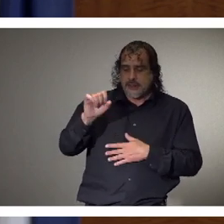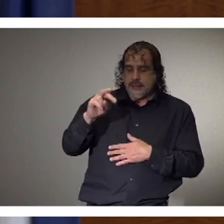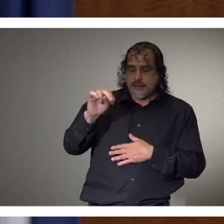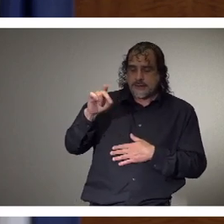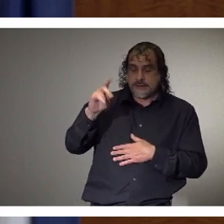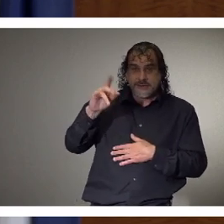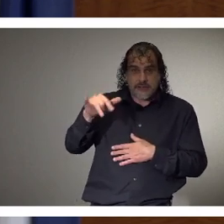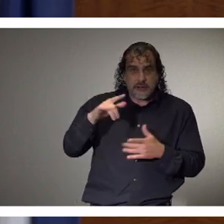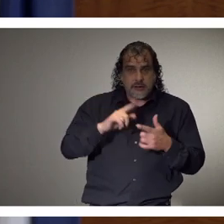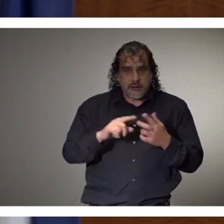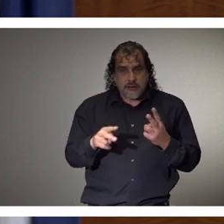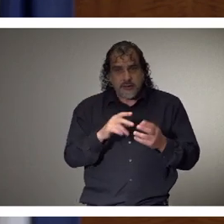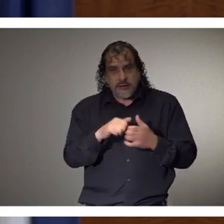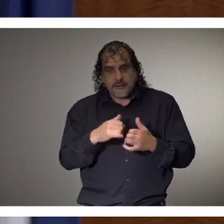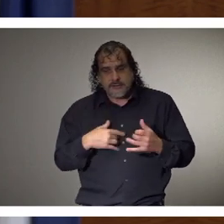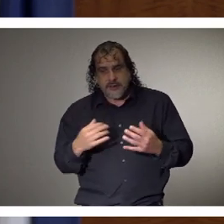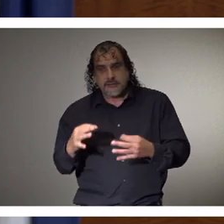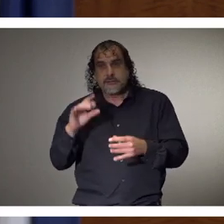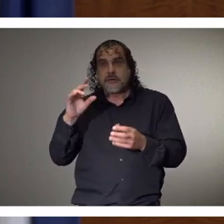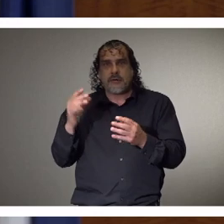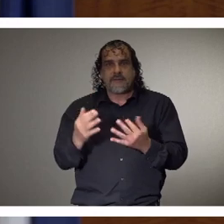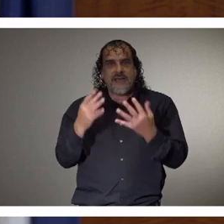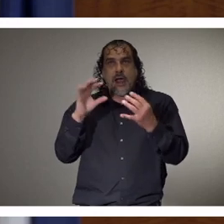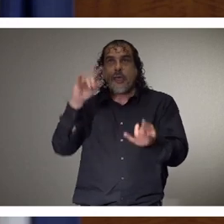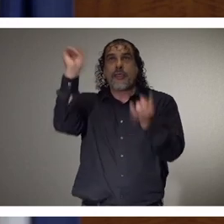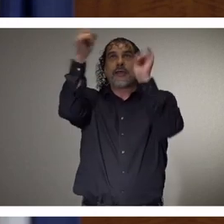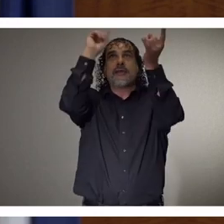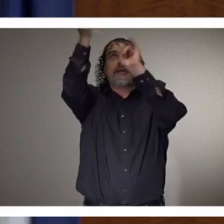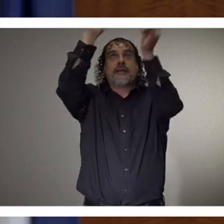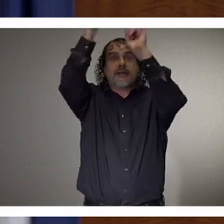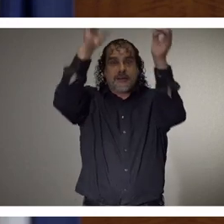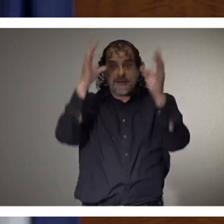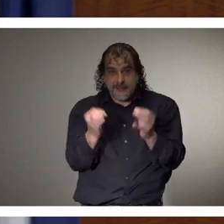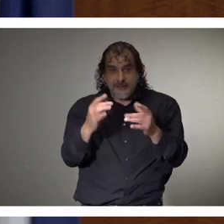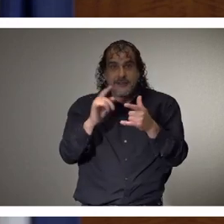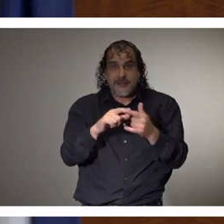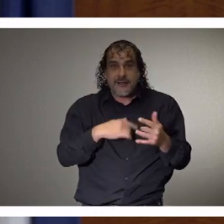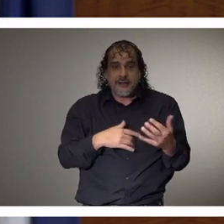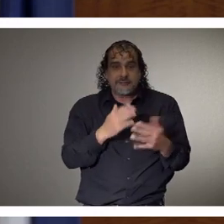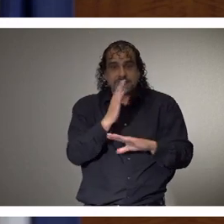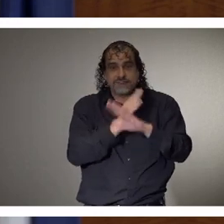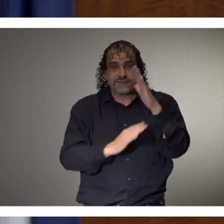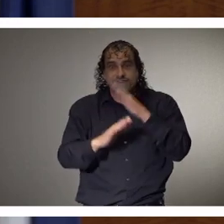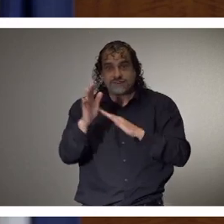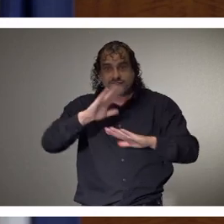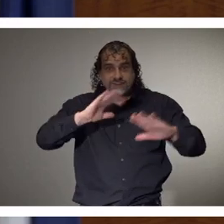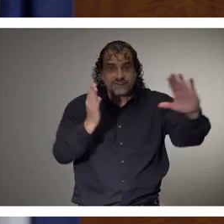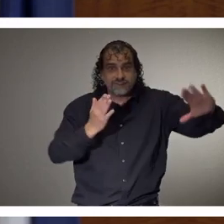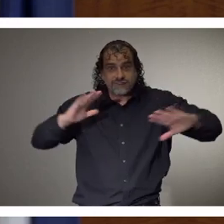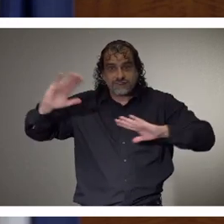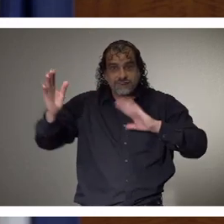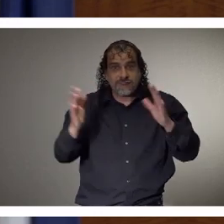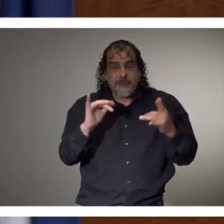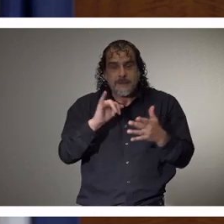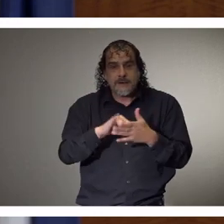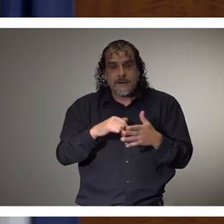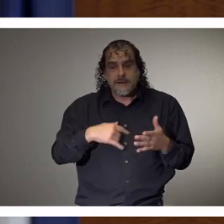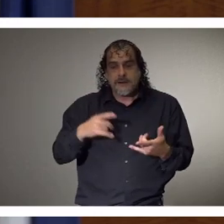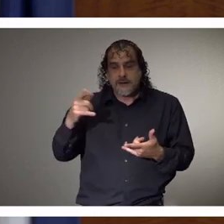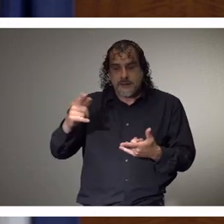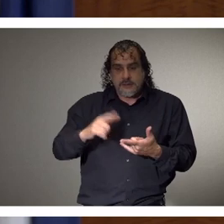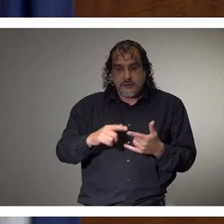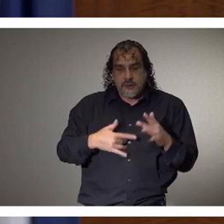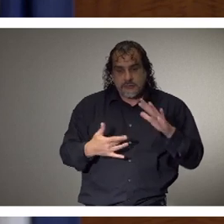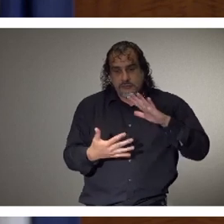learning to twirl fire batons. Carter loves martial arts. Addison Laird is a junior at the Mississippi School of Art